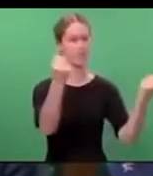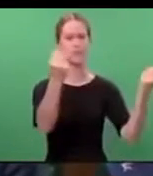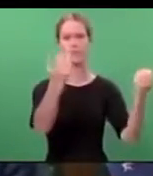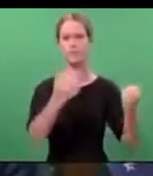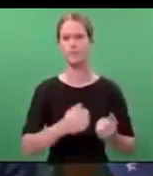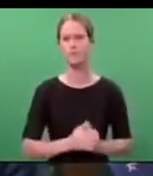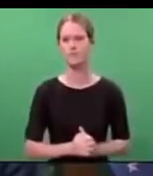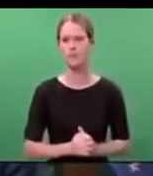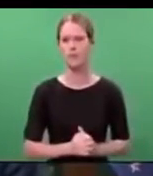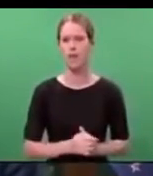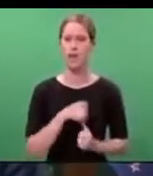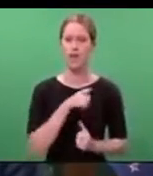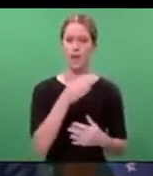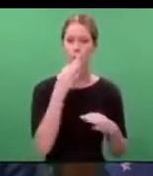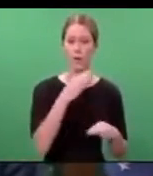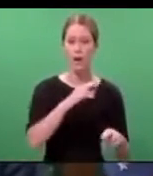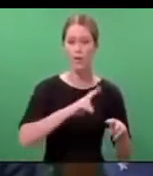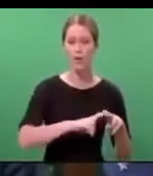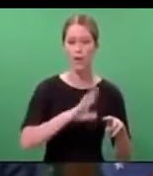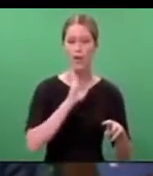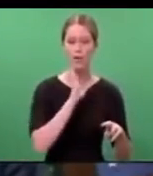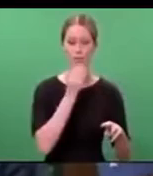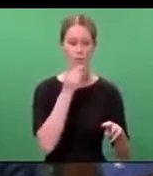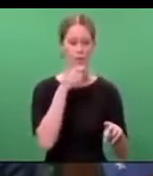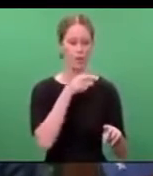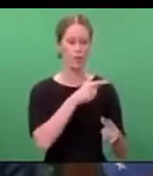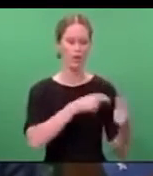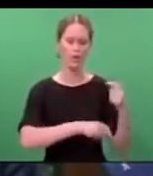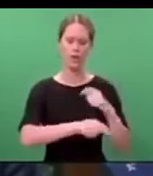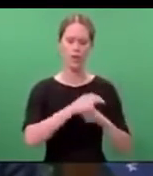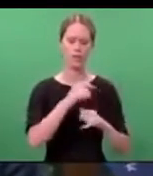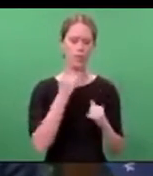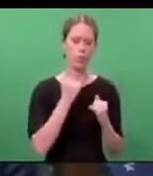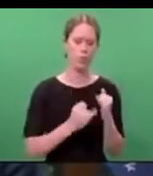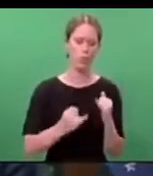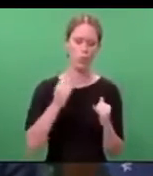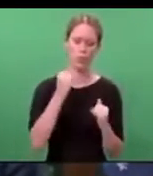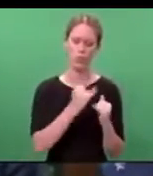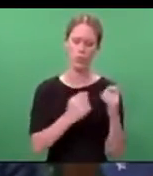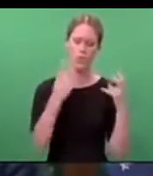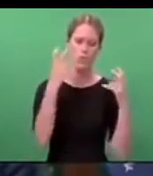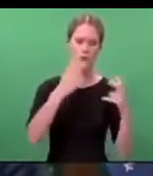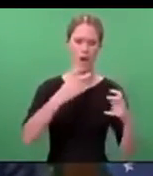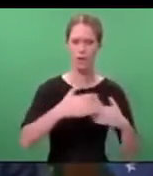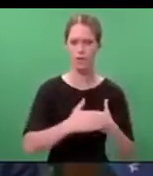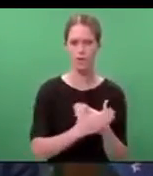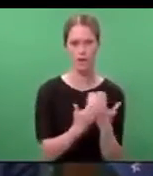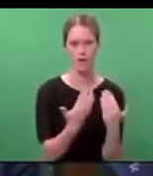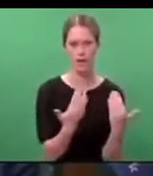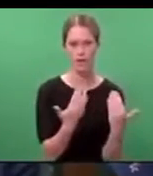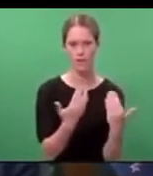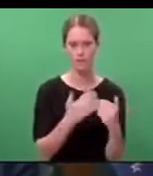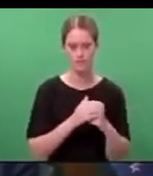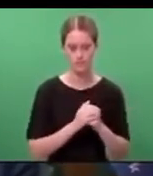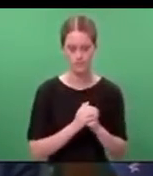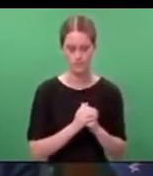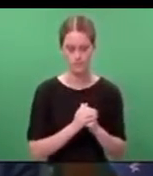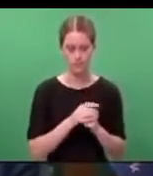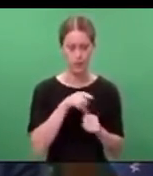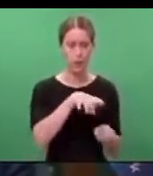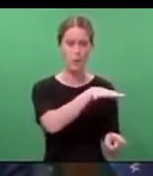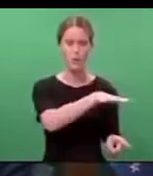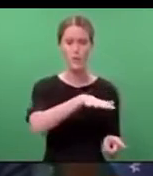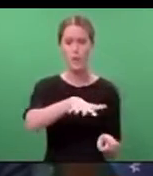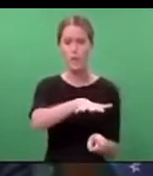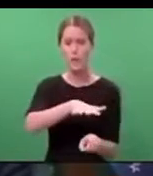That quiet Friday afternoon has become our darkest of days. But for the families,